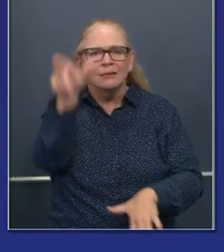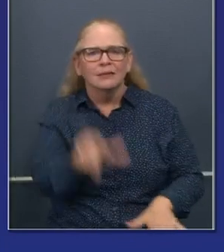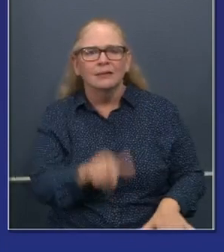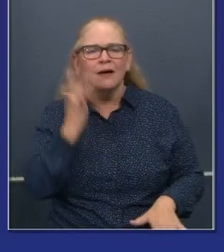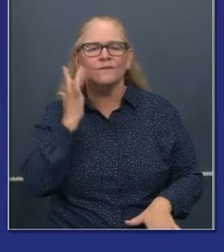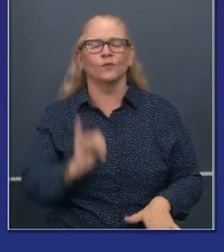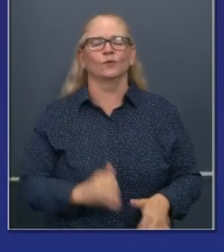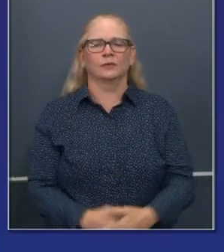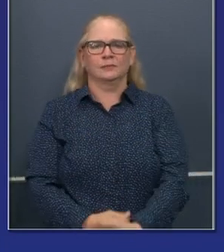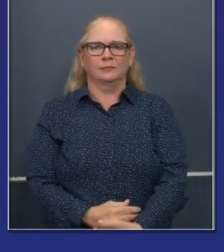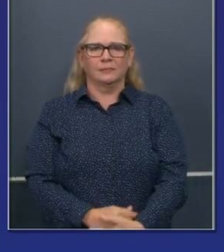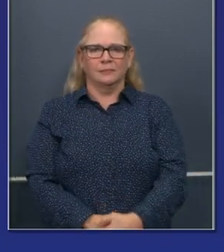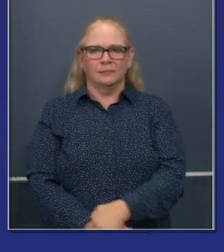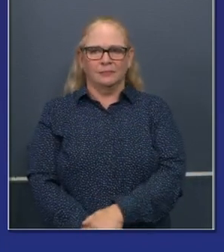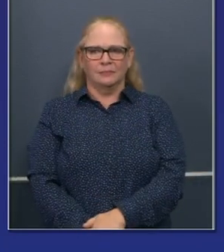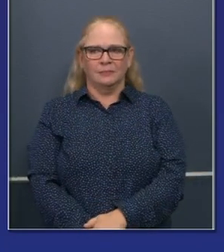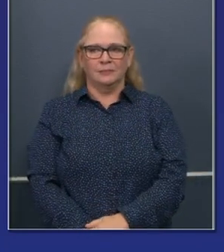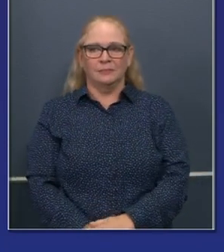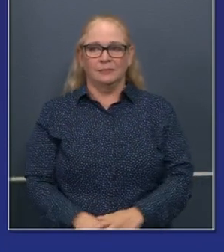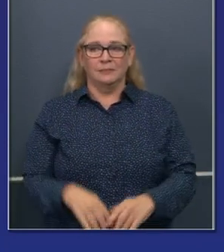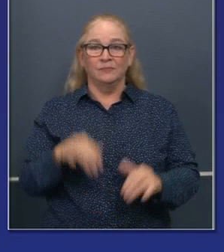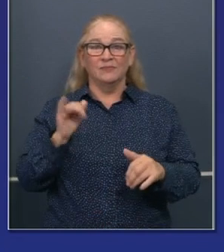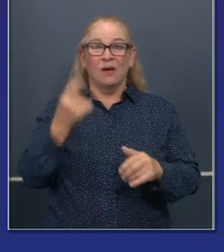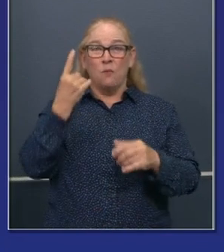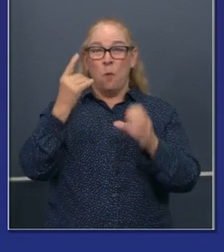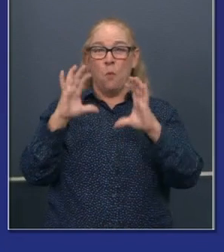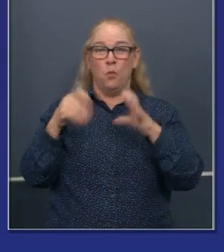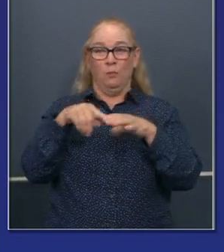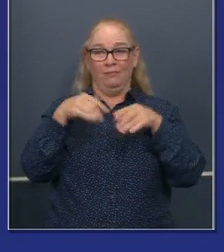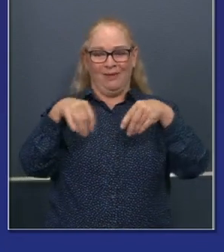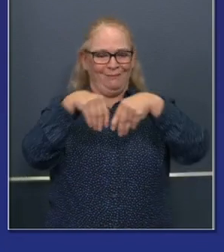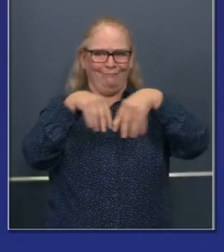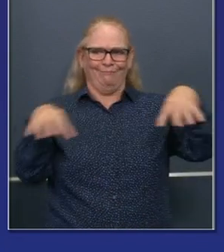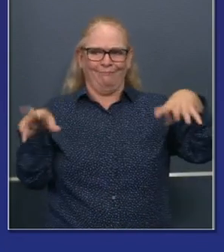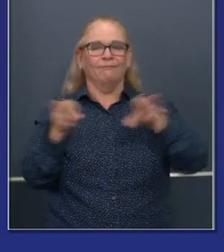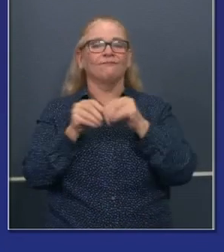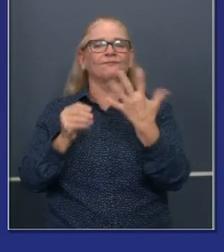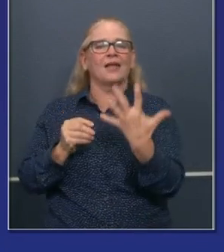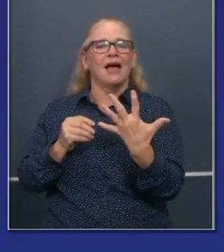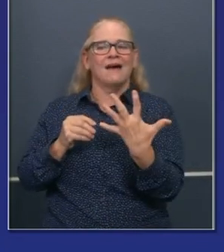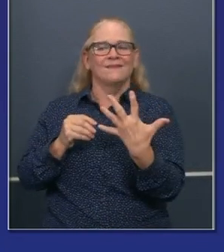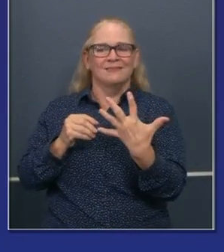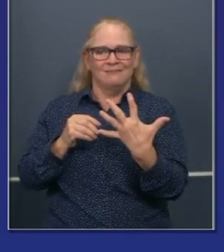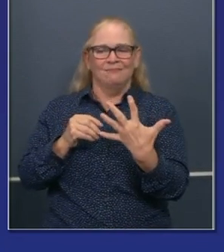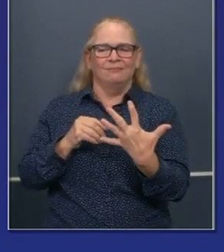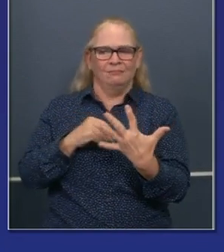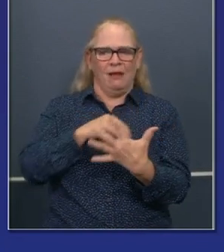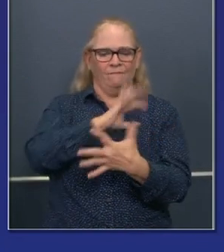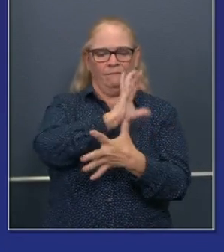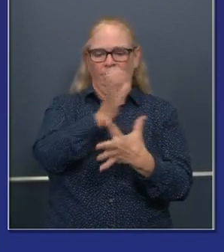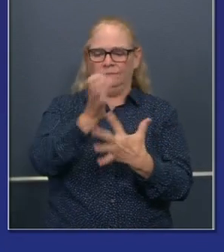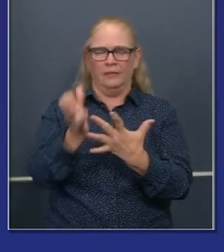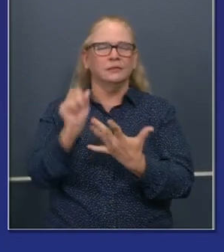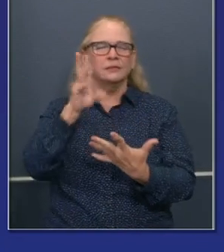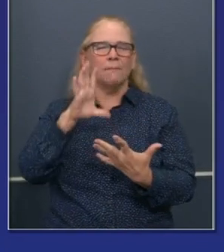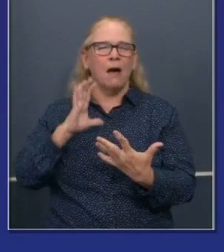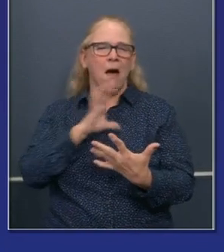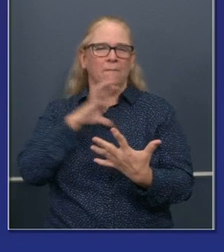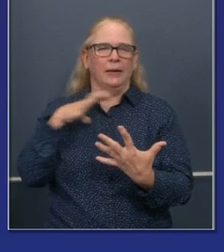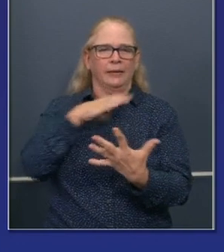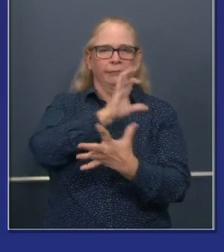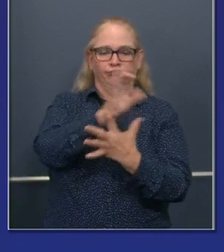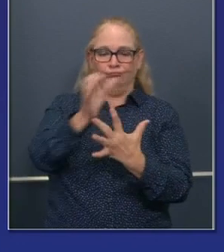dozens and dozens of recommendations that we have put into play in real time and will be advancing